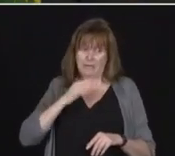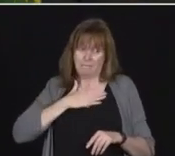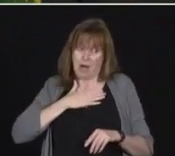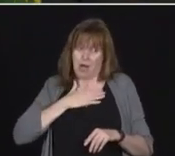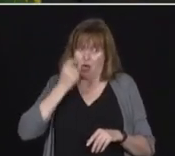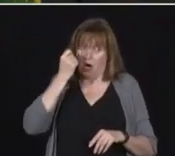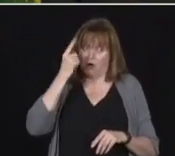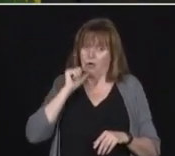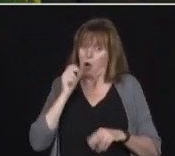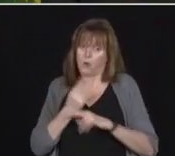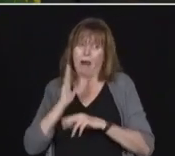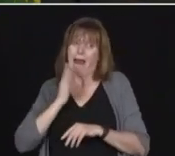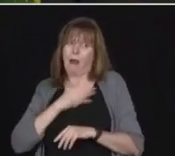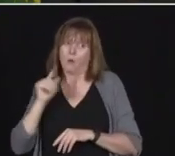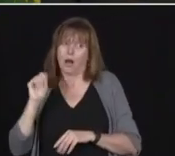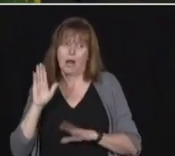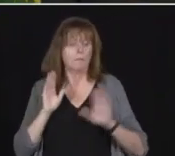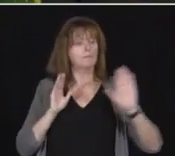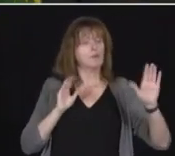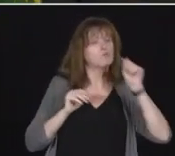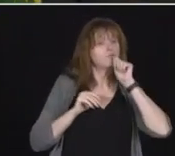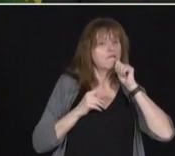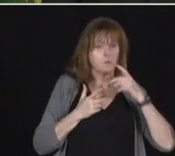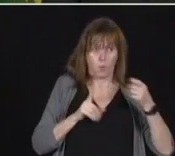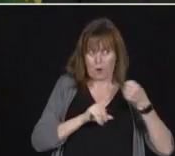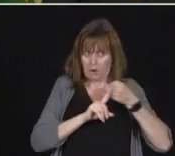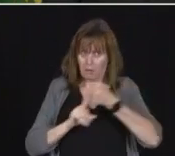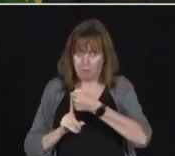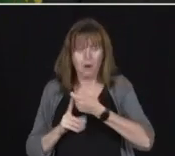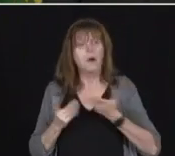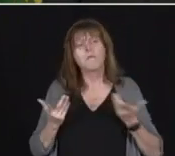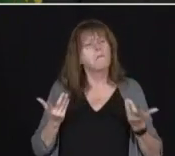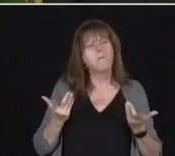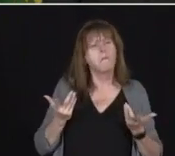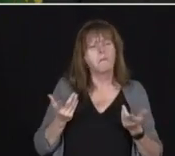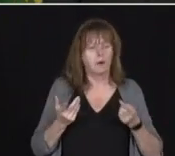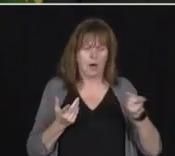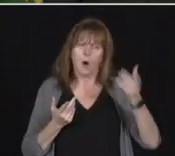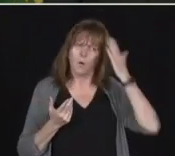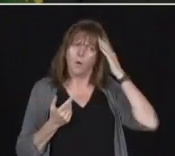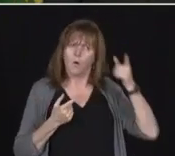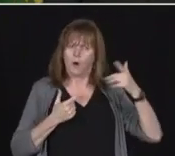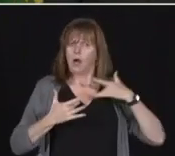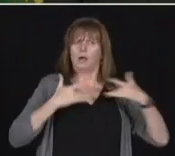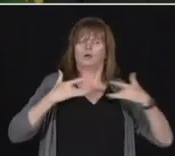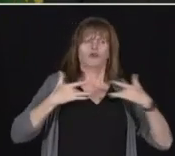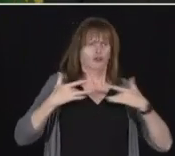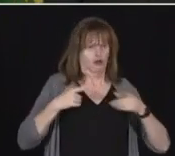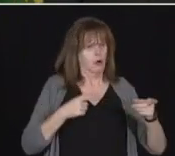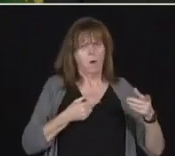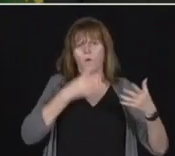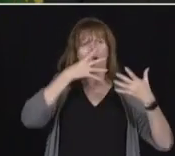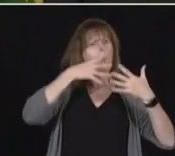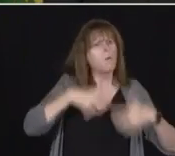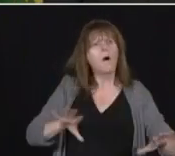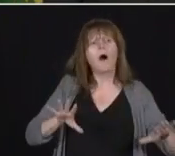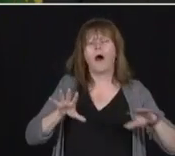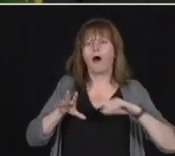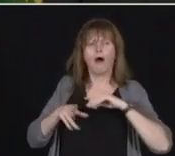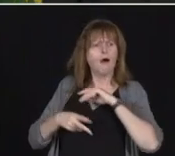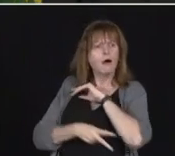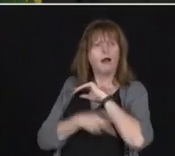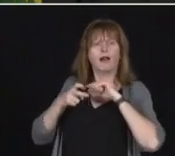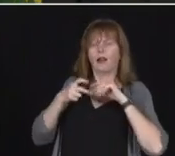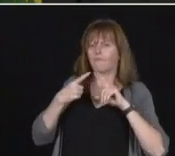it's not going to interfere. And that's their number one concern. On the phone, they said, we do not want to take testing away from